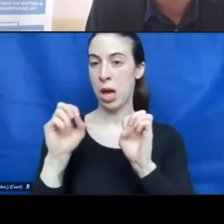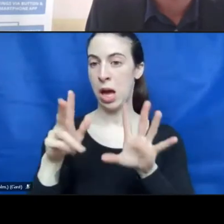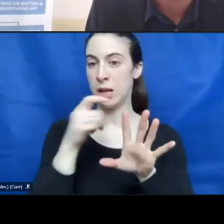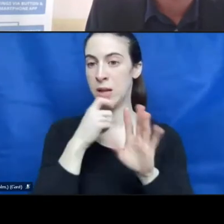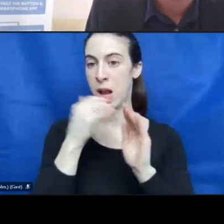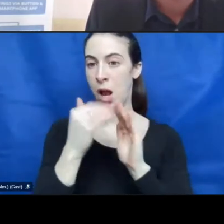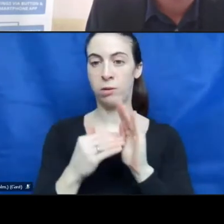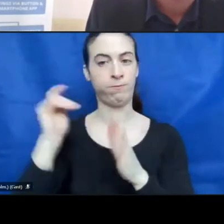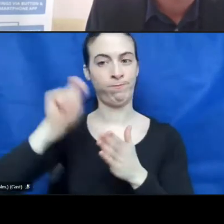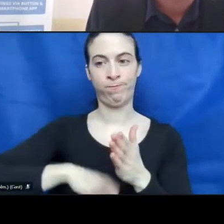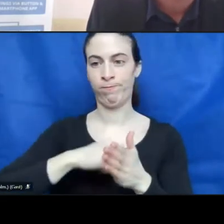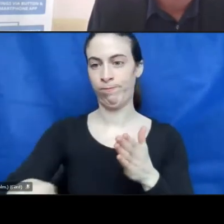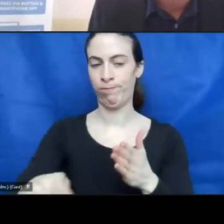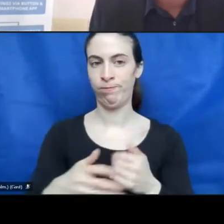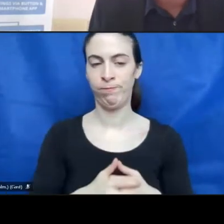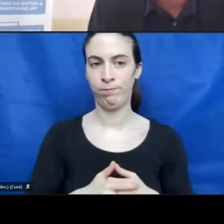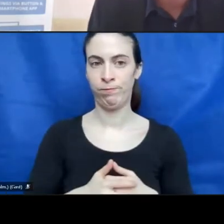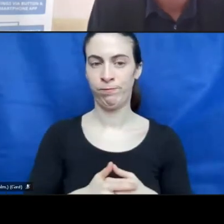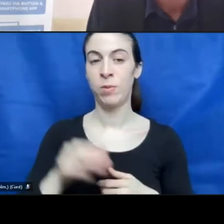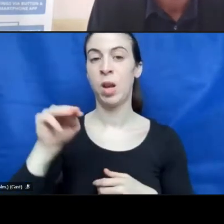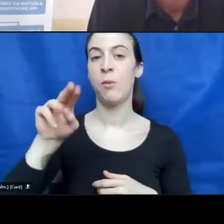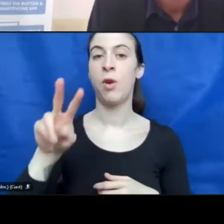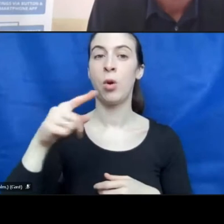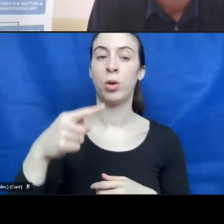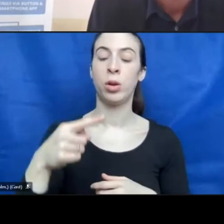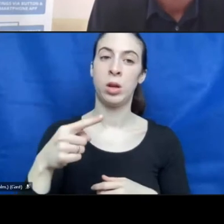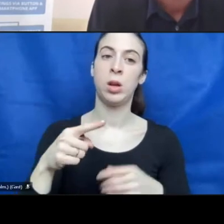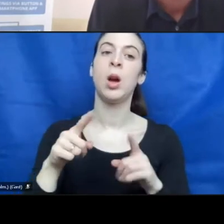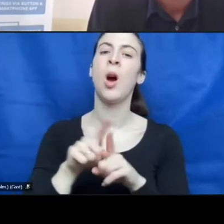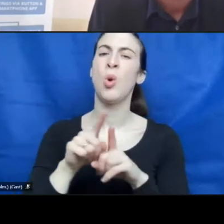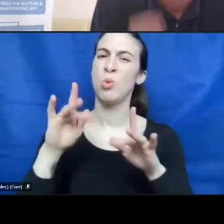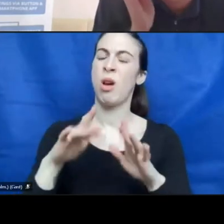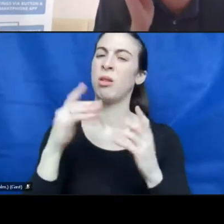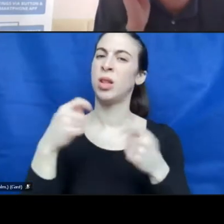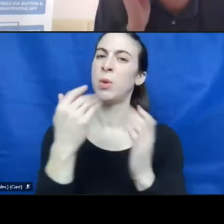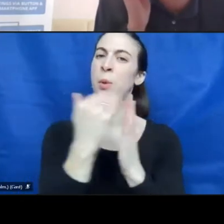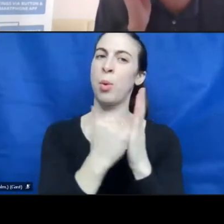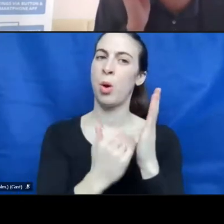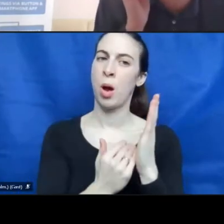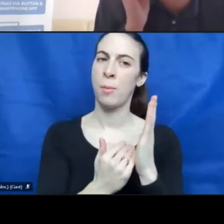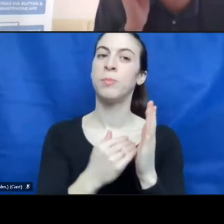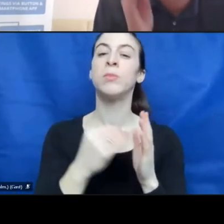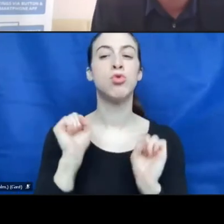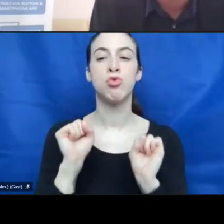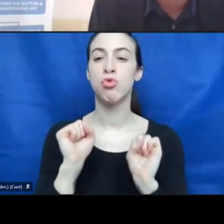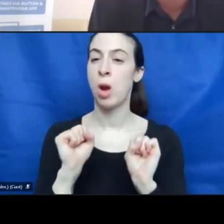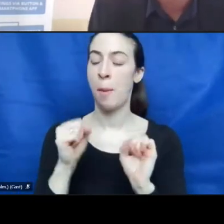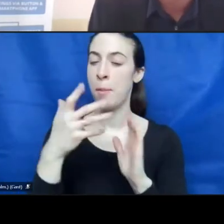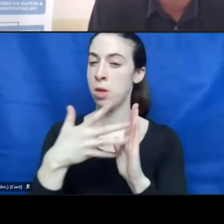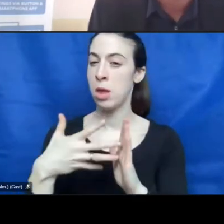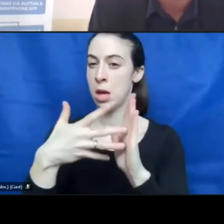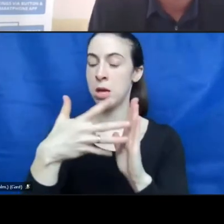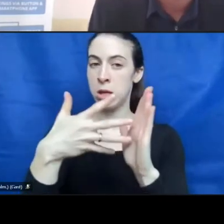prohibited. NVG has installed a program that regularly tests if the tobacco